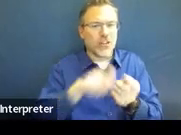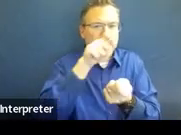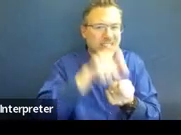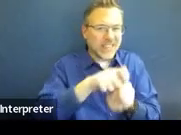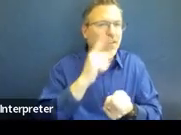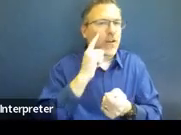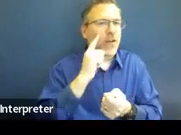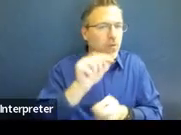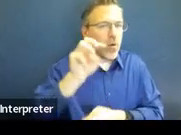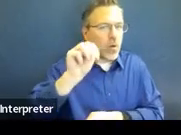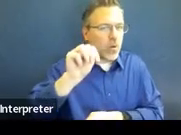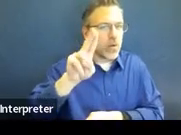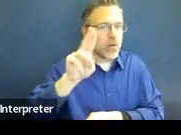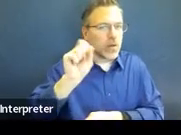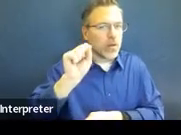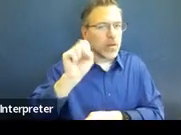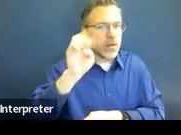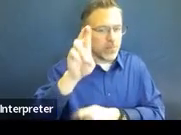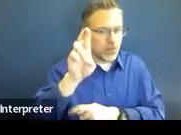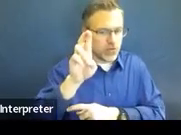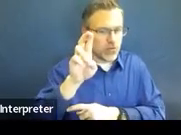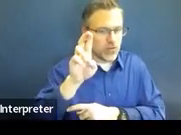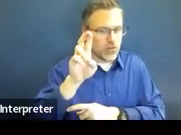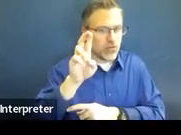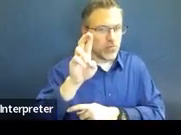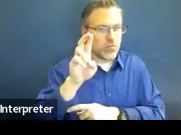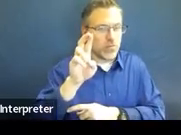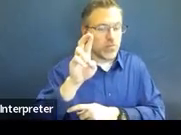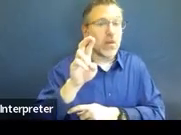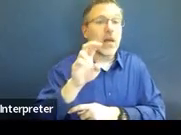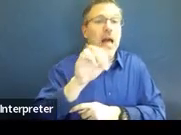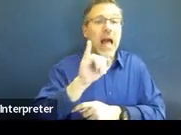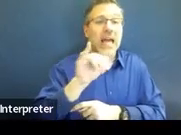above and beyond the IDEA requirements.